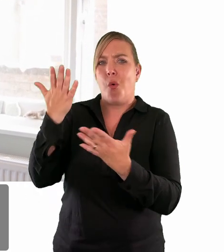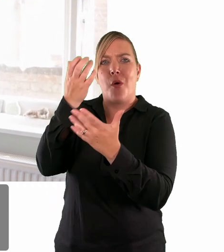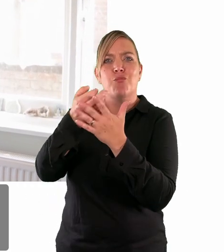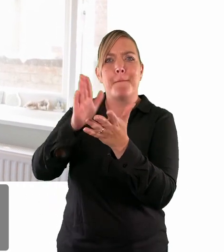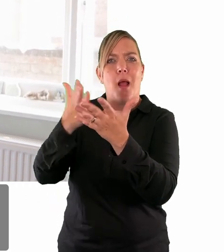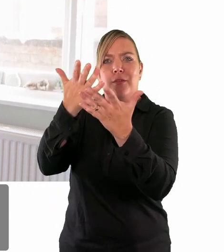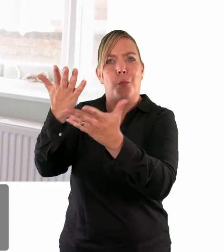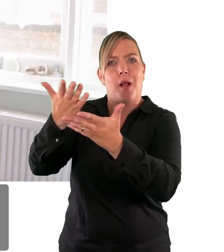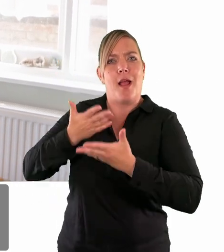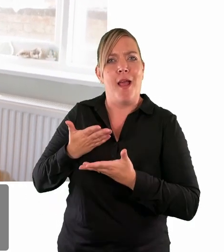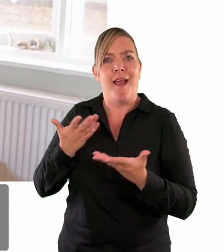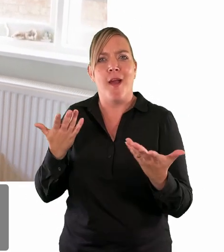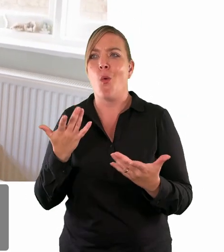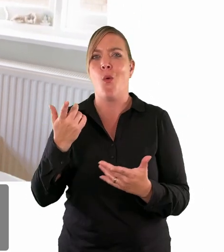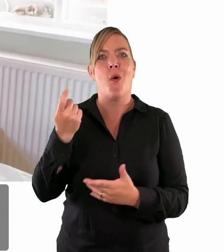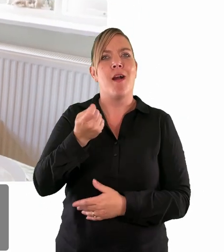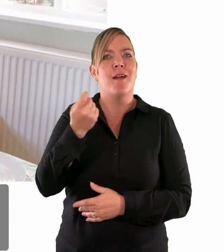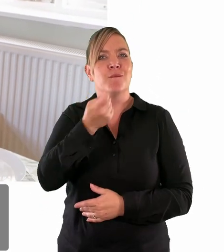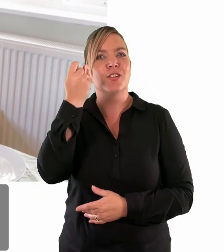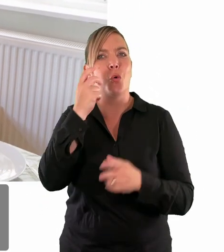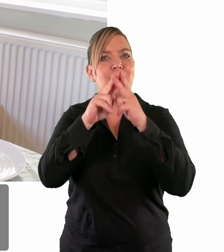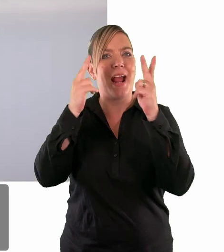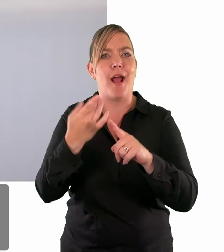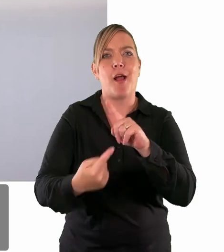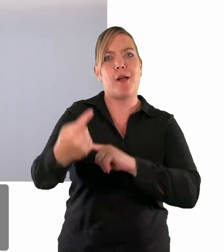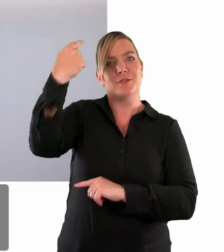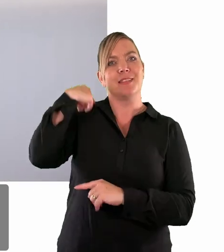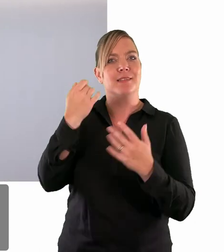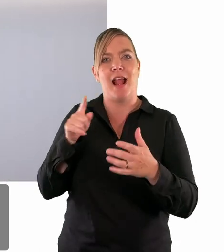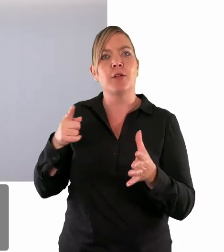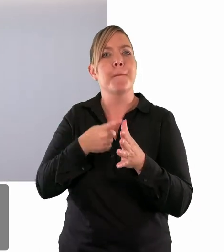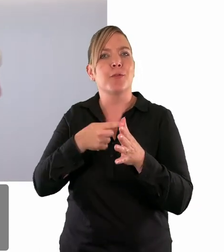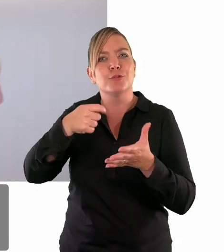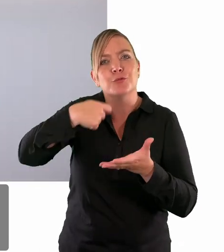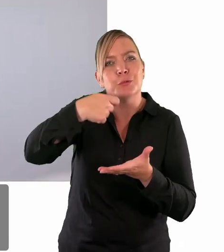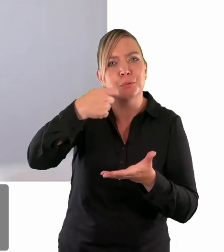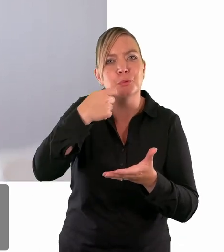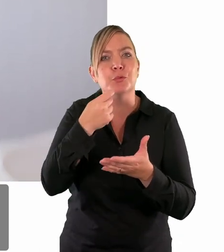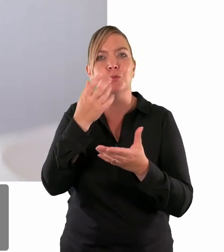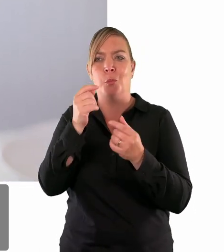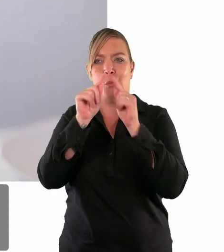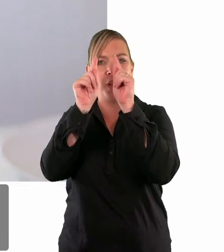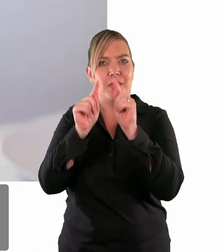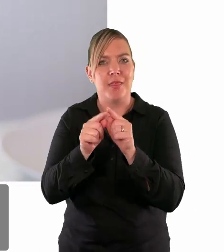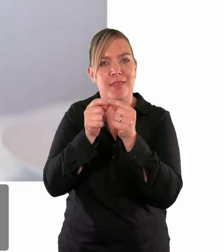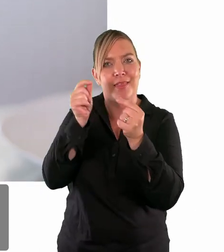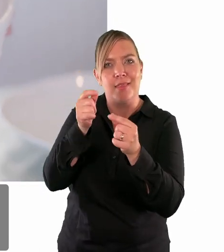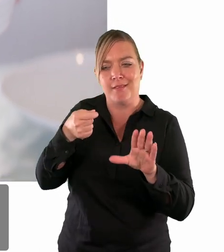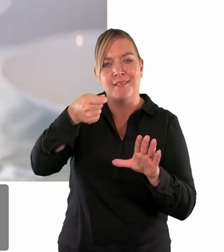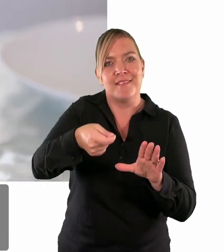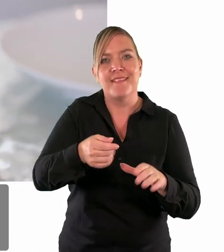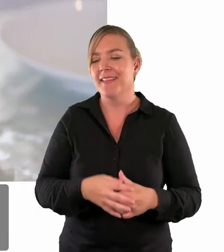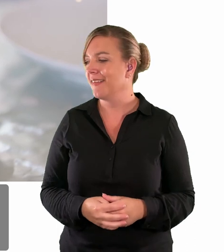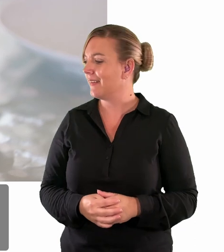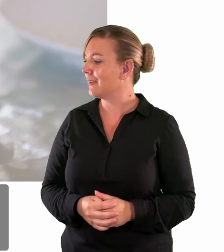that most many victorian houses had these little apostle teaspoons with images of the um of the apostles from scripture on them